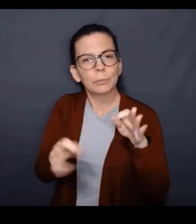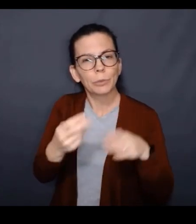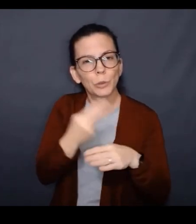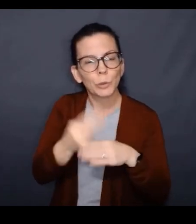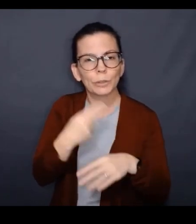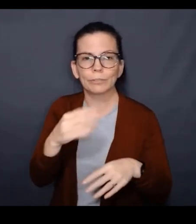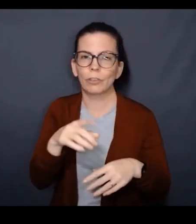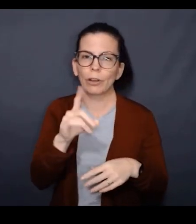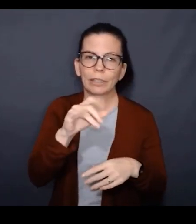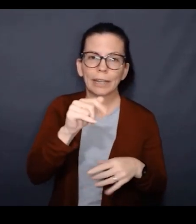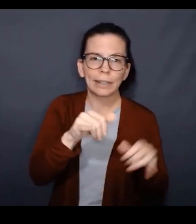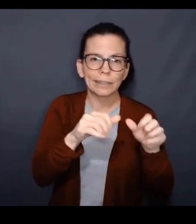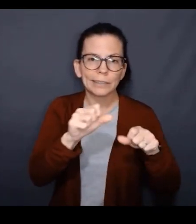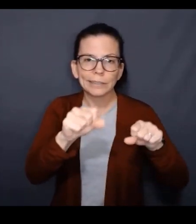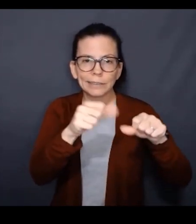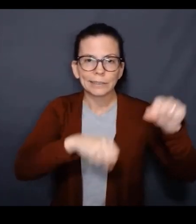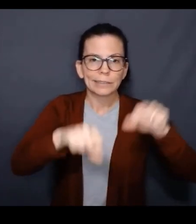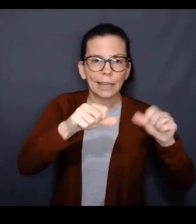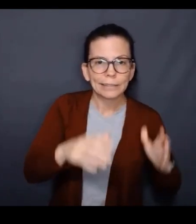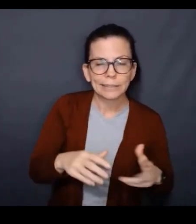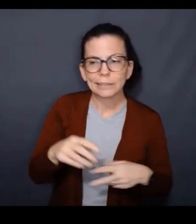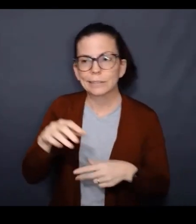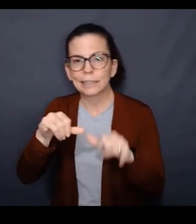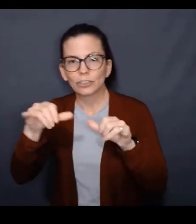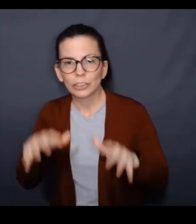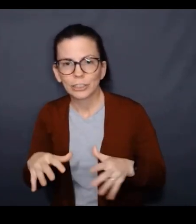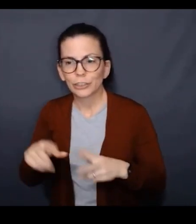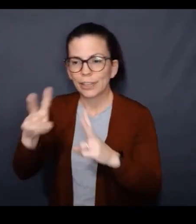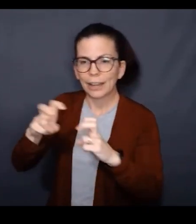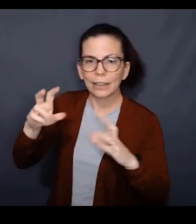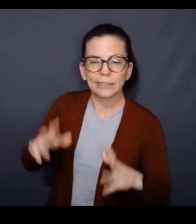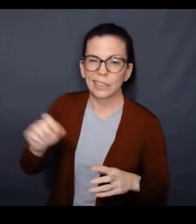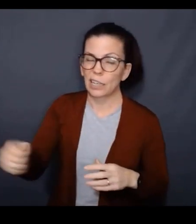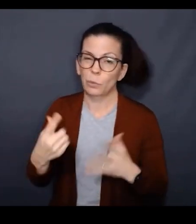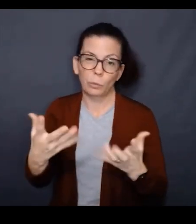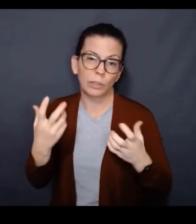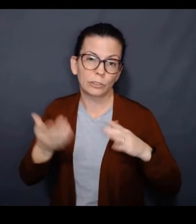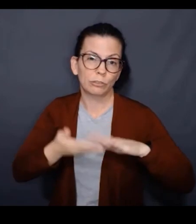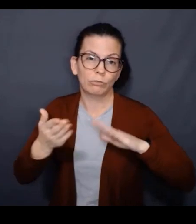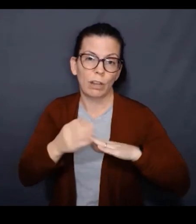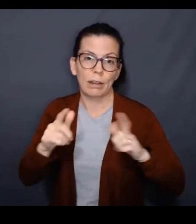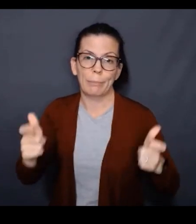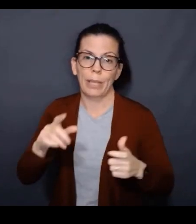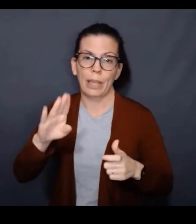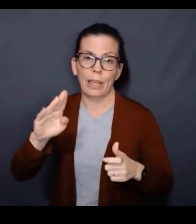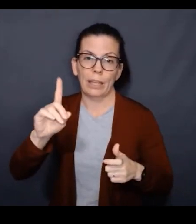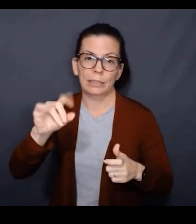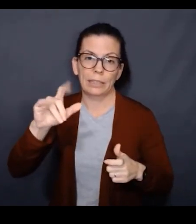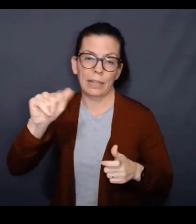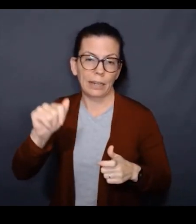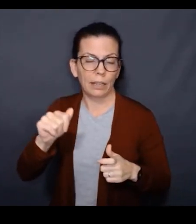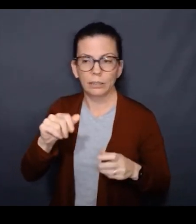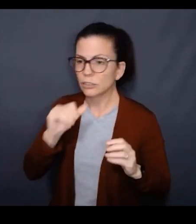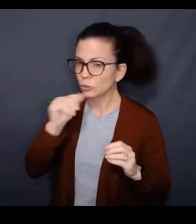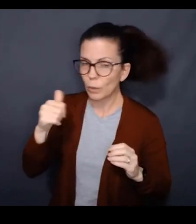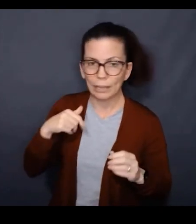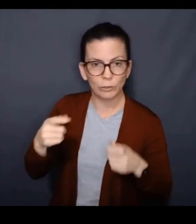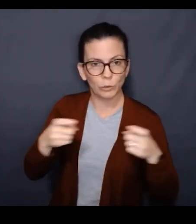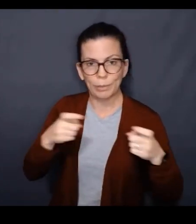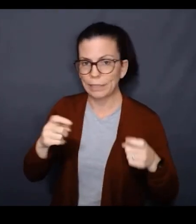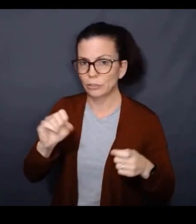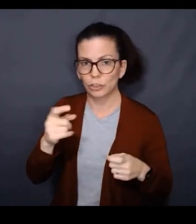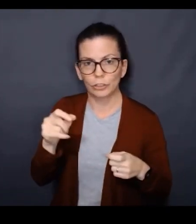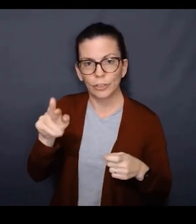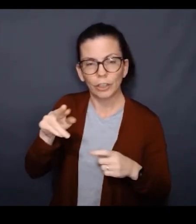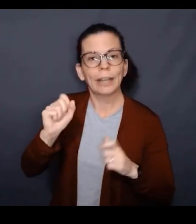it. We built EMR Serverless to make it simple to use for data scientists, data engineers, data analysts, and really anybody that wants to run big data jobs.